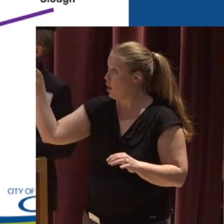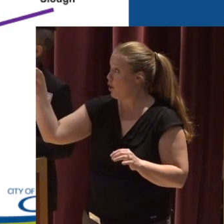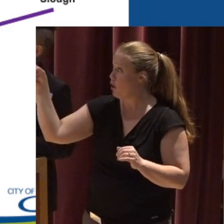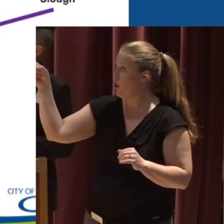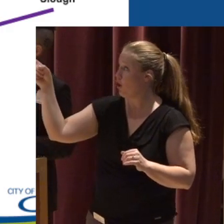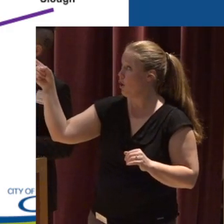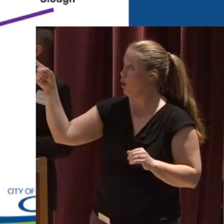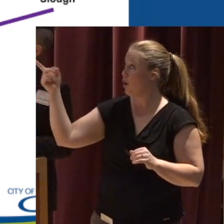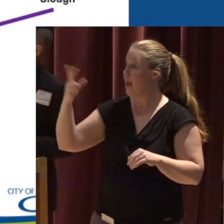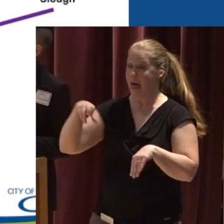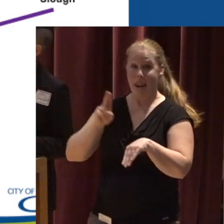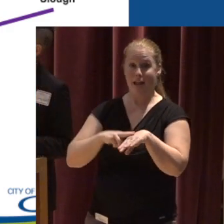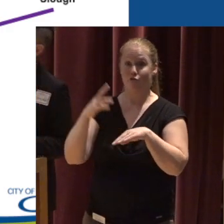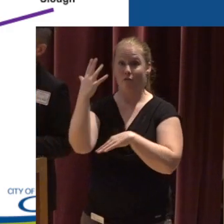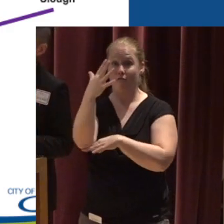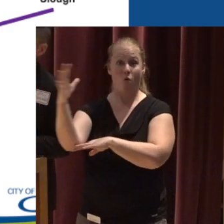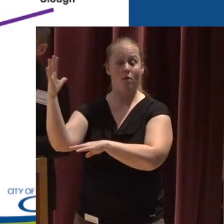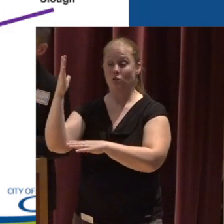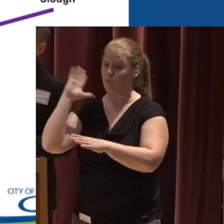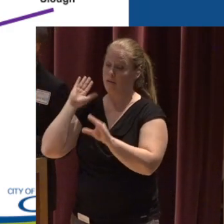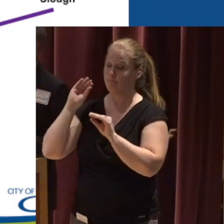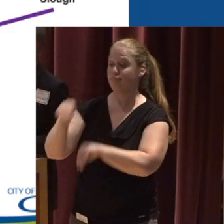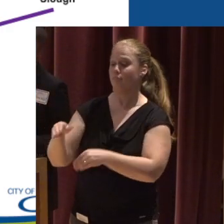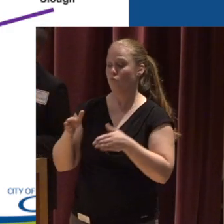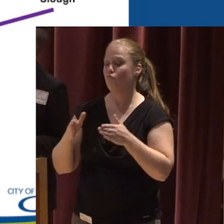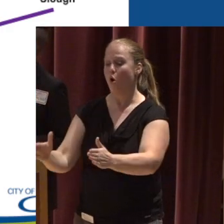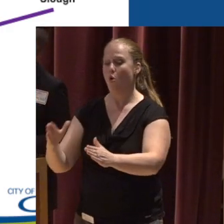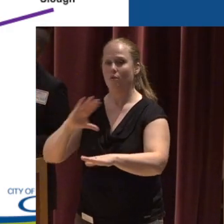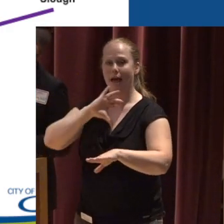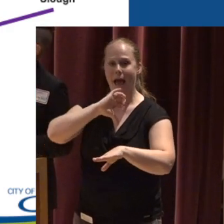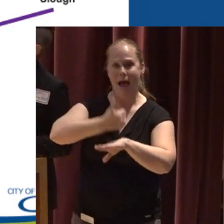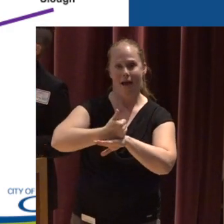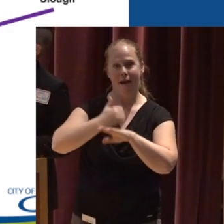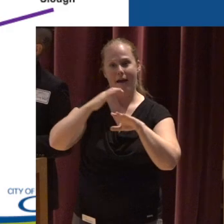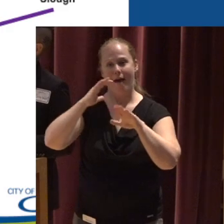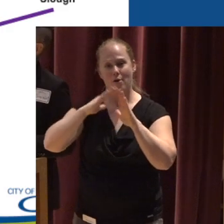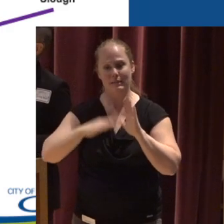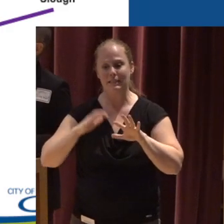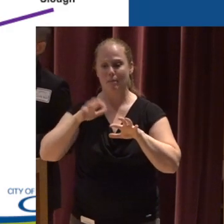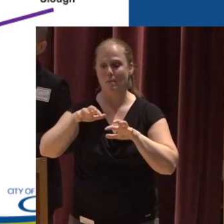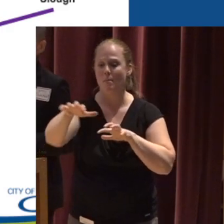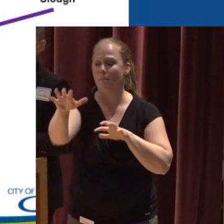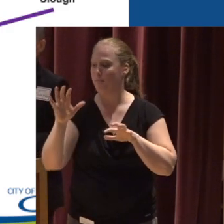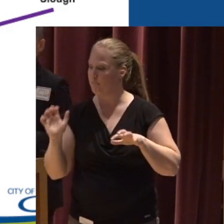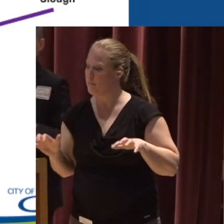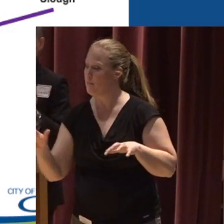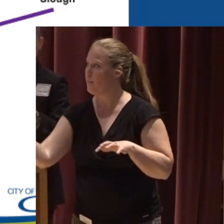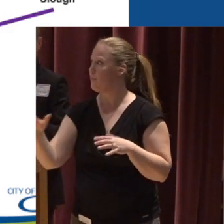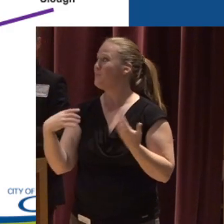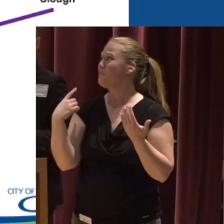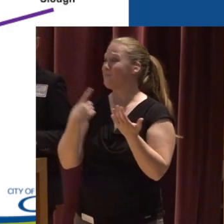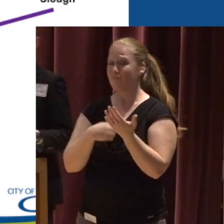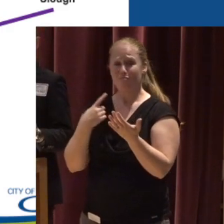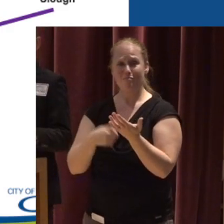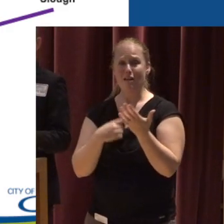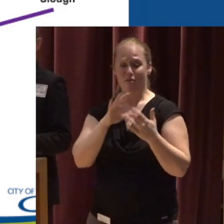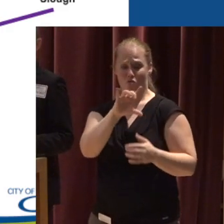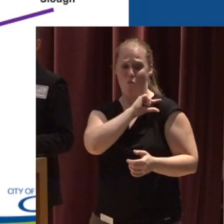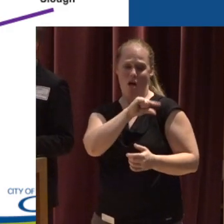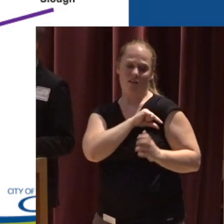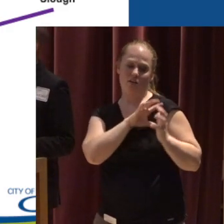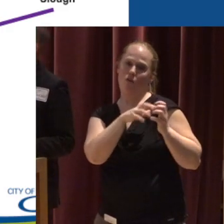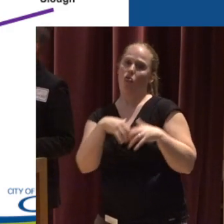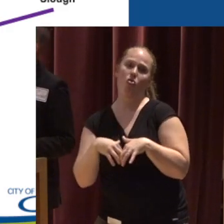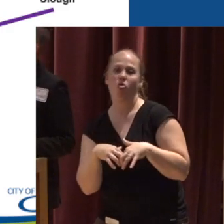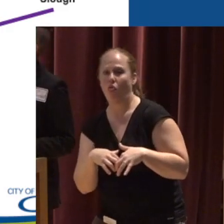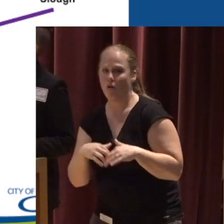natural forest up by a road and houses, etc. They've been removed through degradation And just decreasing their quality over